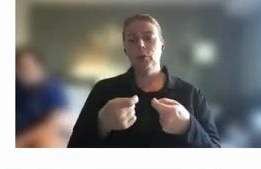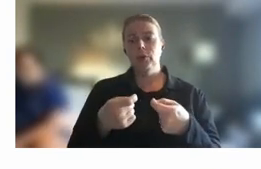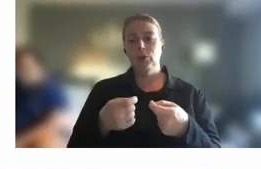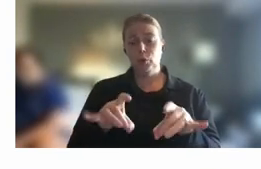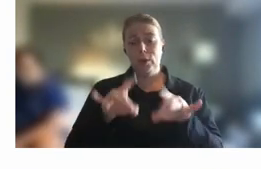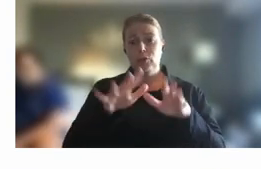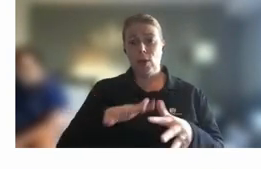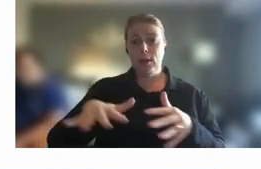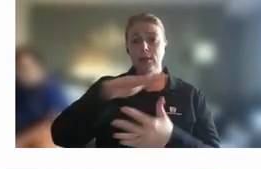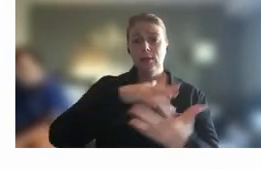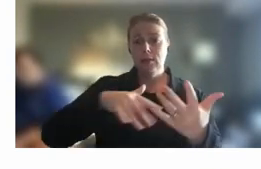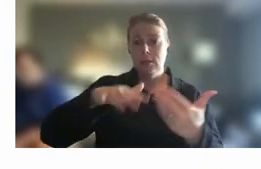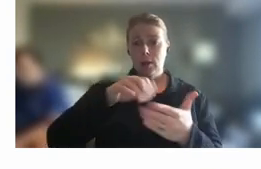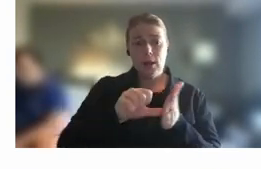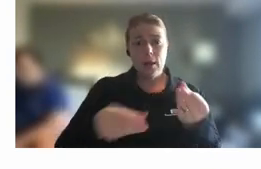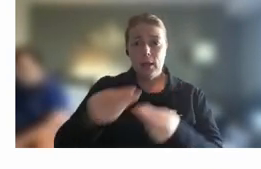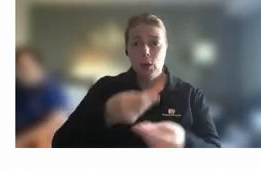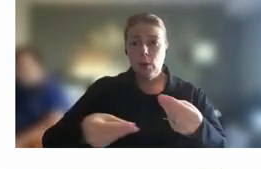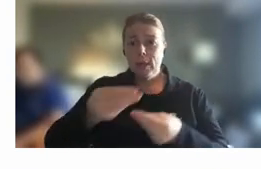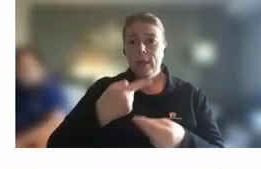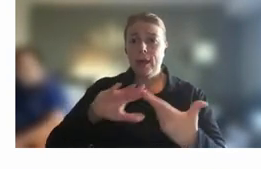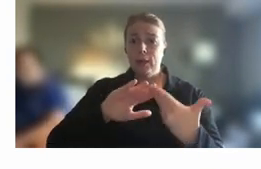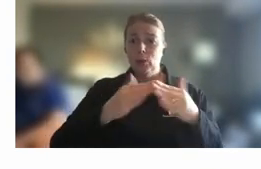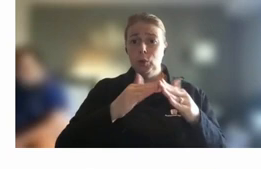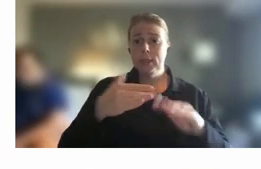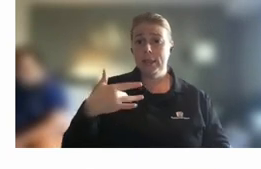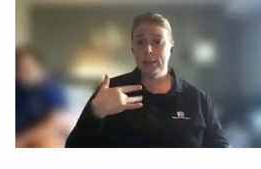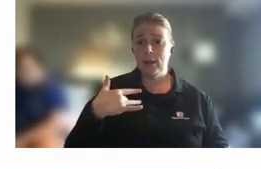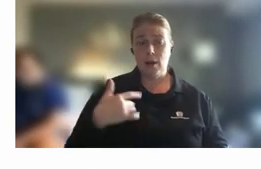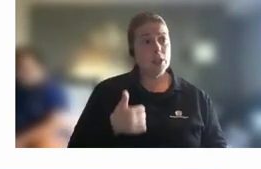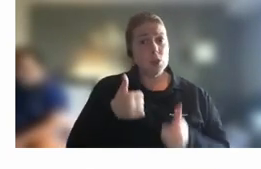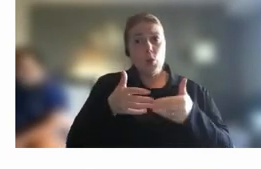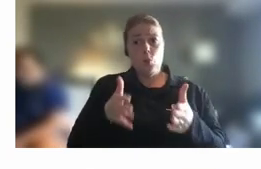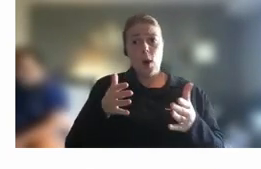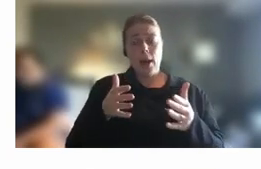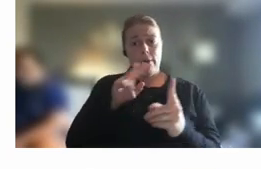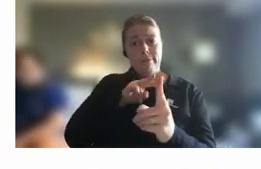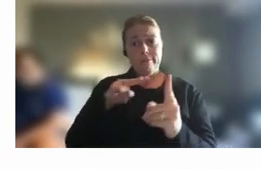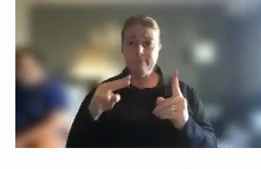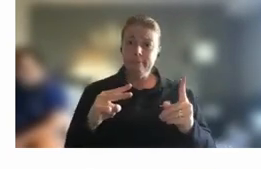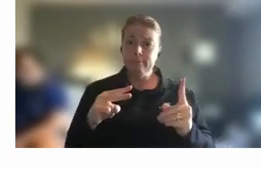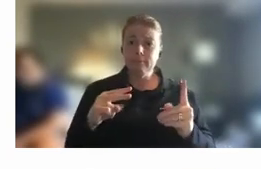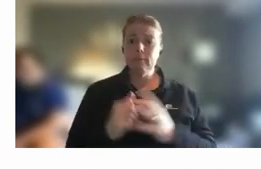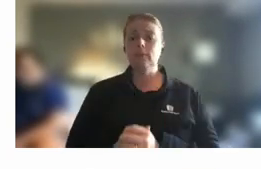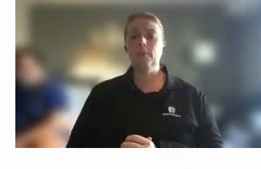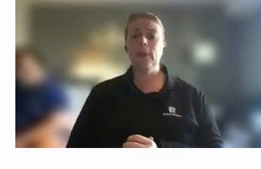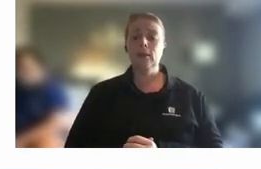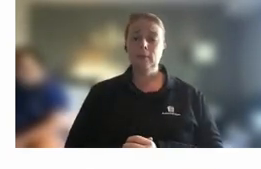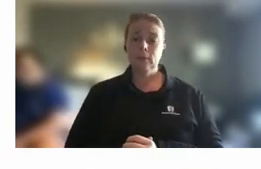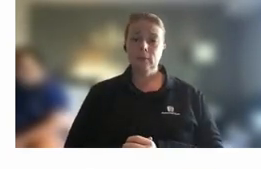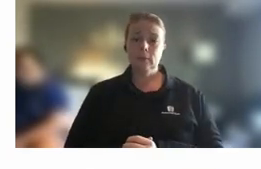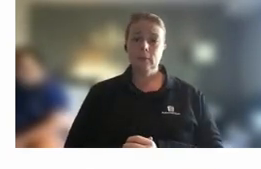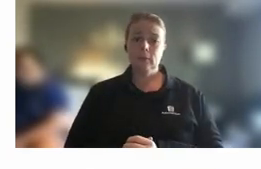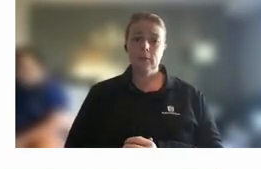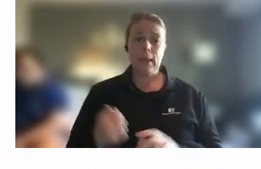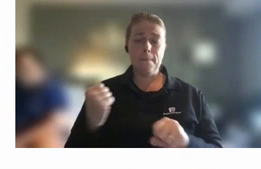society economy uh and community life is a good way of thinking about it and then also i think uh making